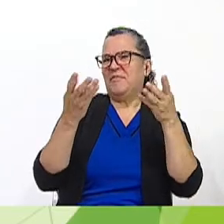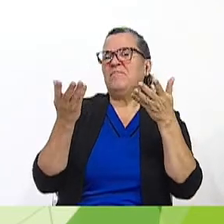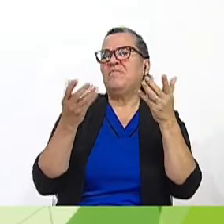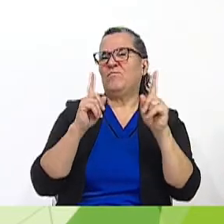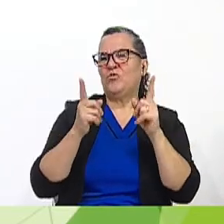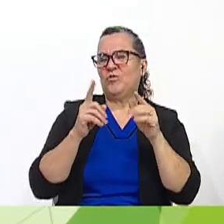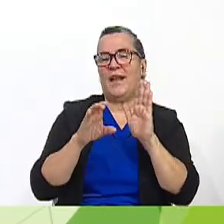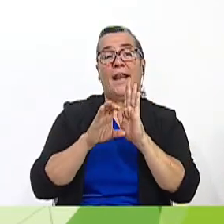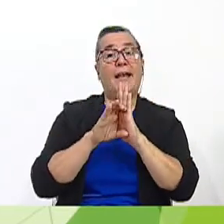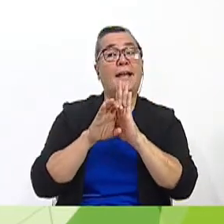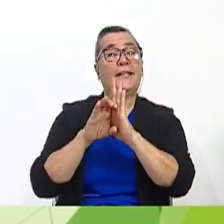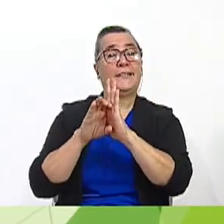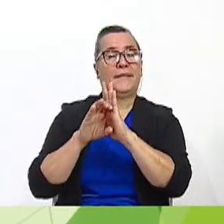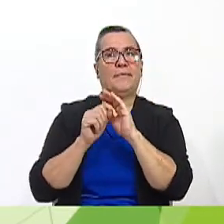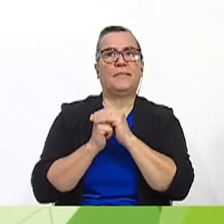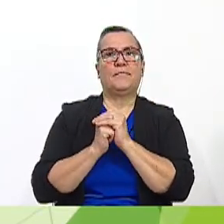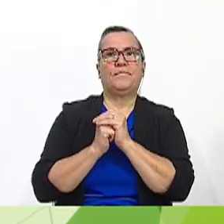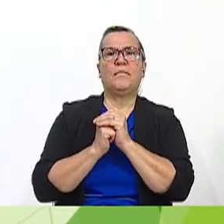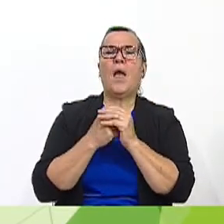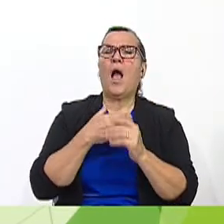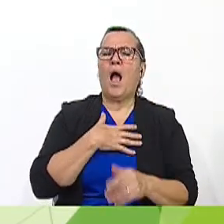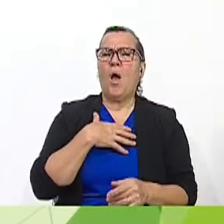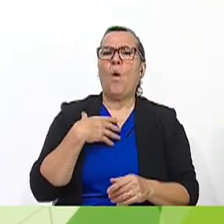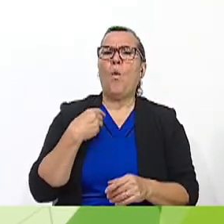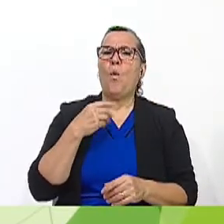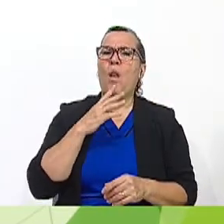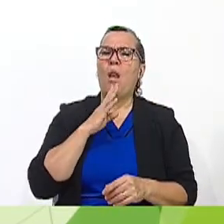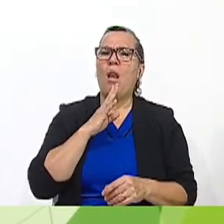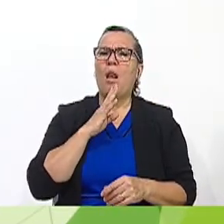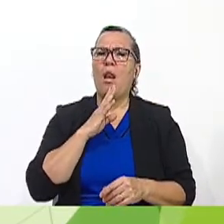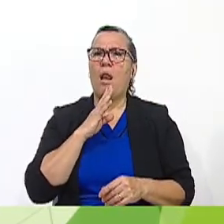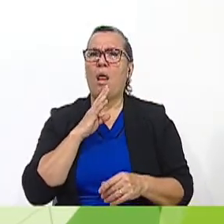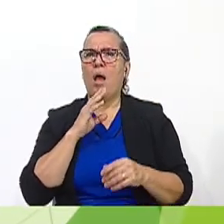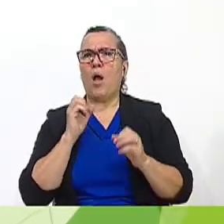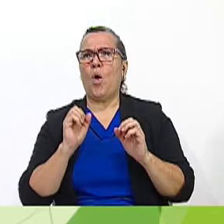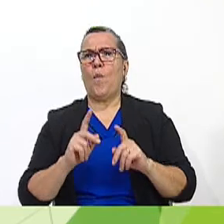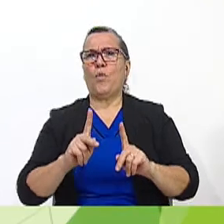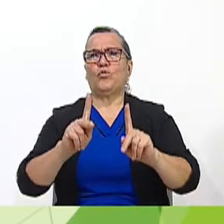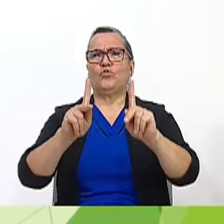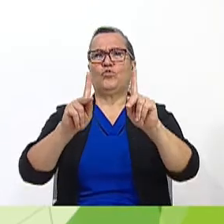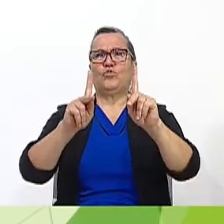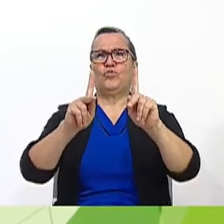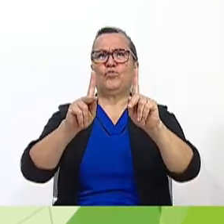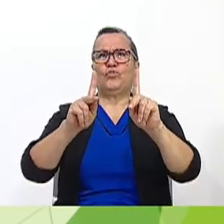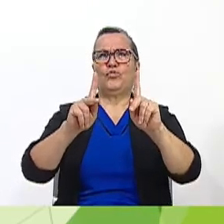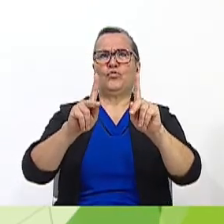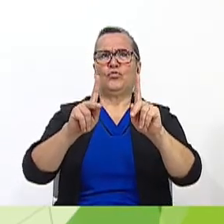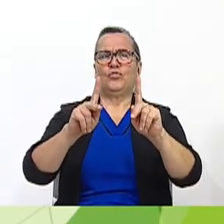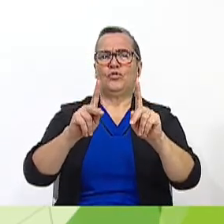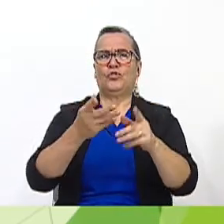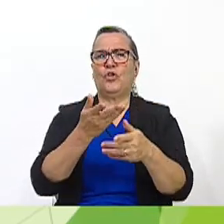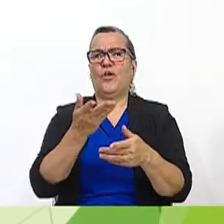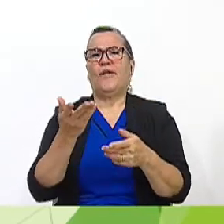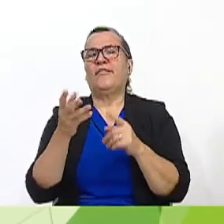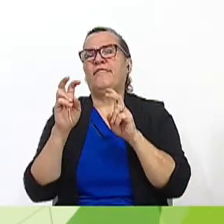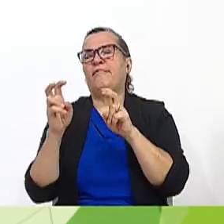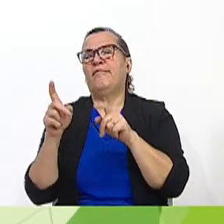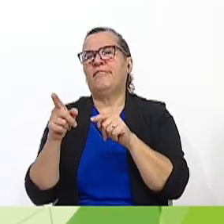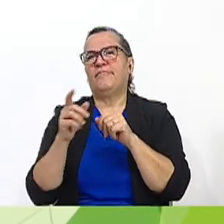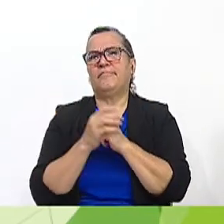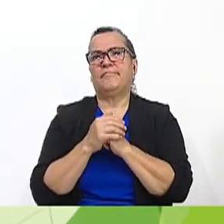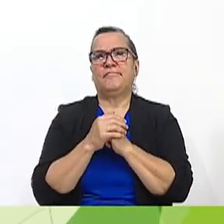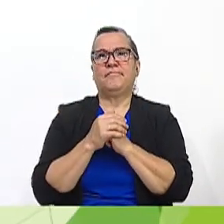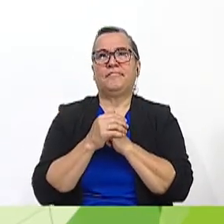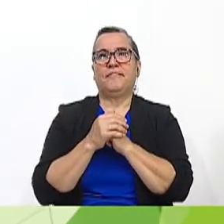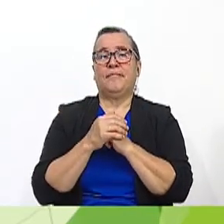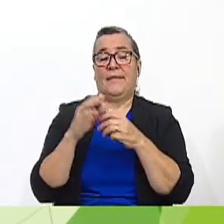For example, I would like to take this opportunity to talk to you about. Then,